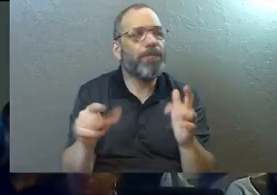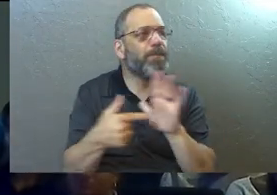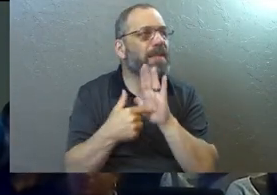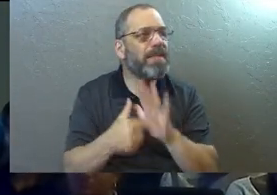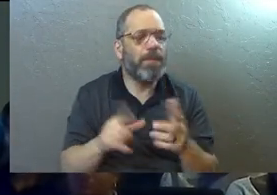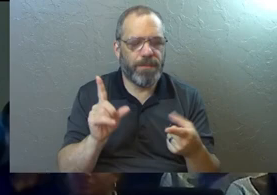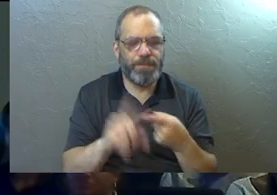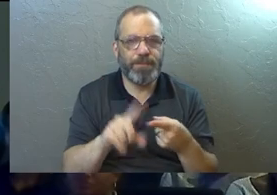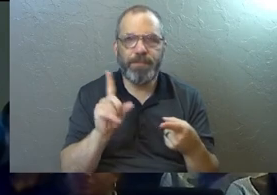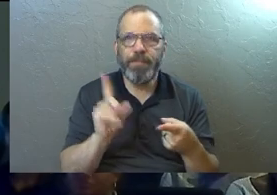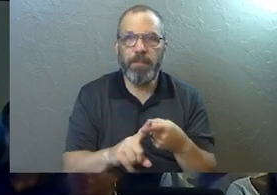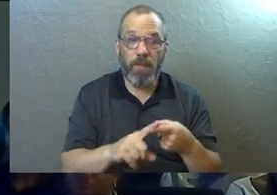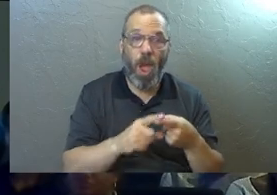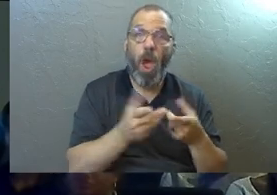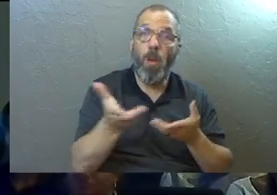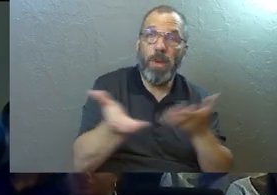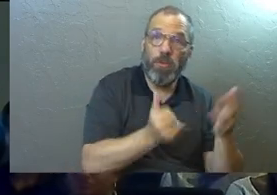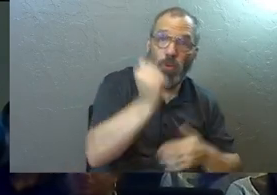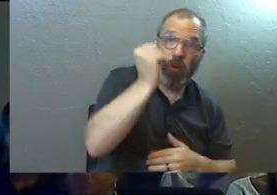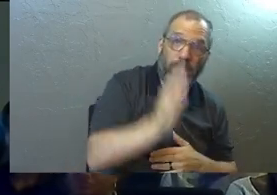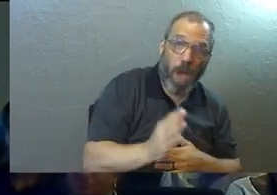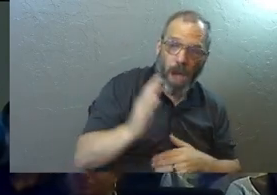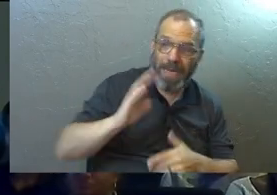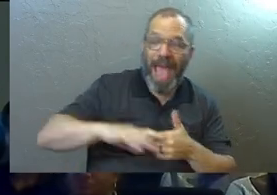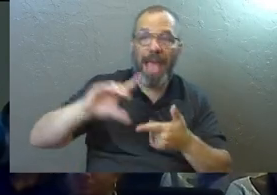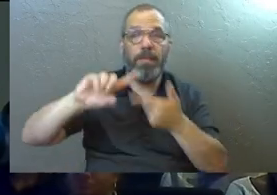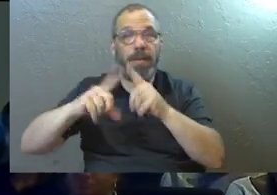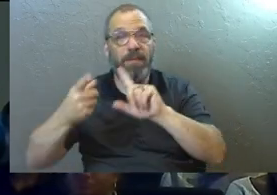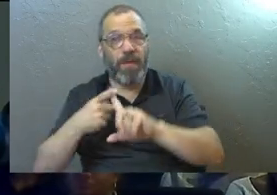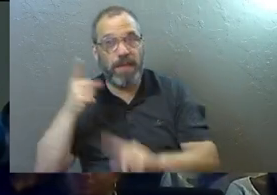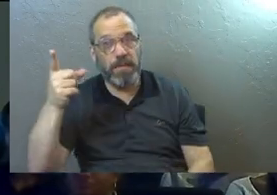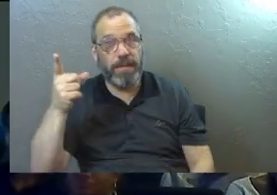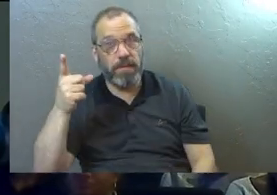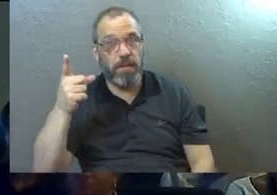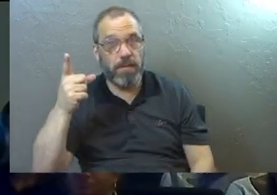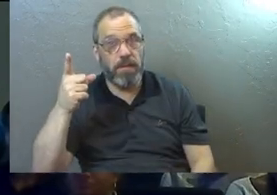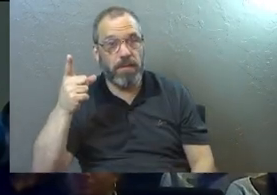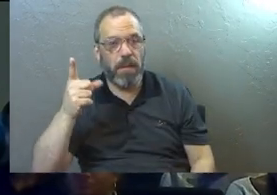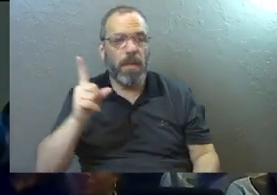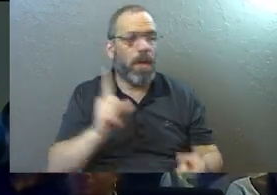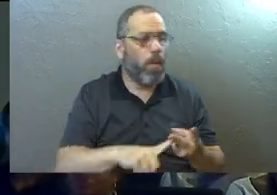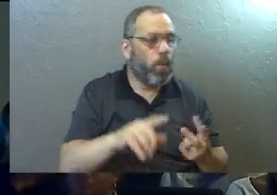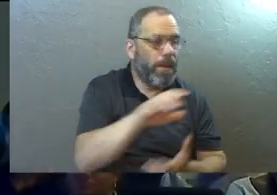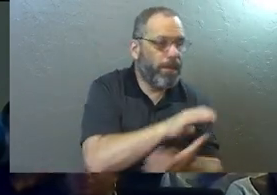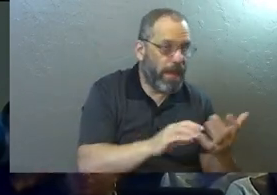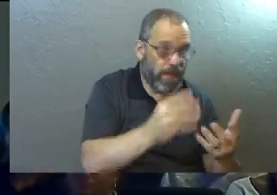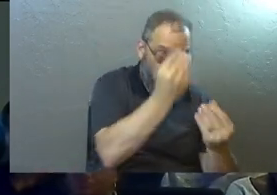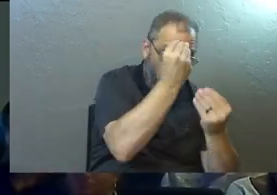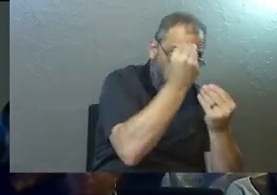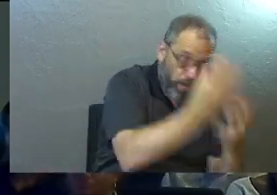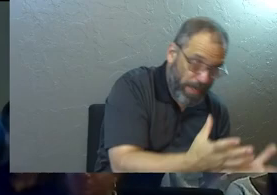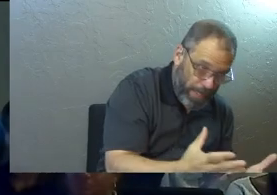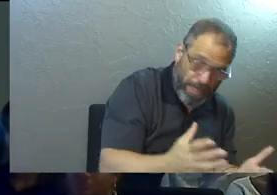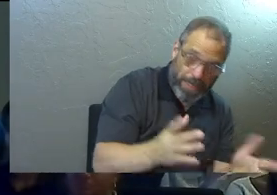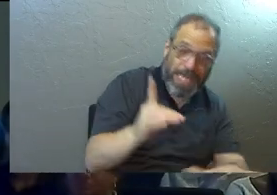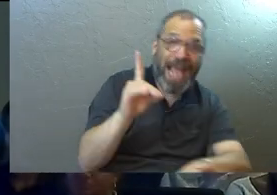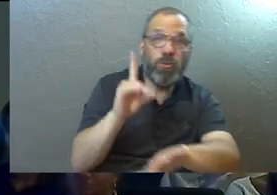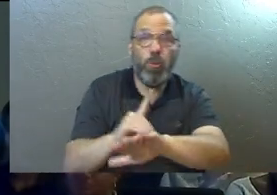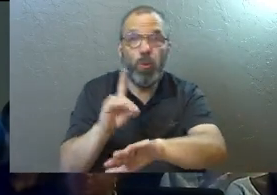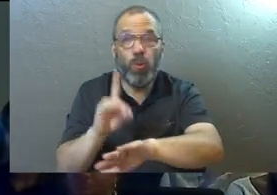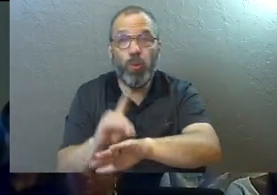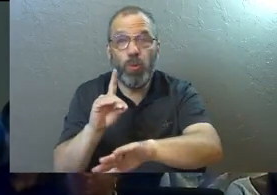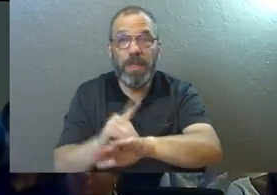conflate being a servant of God and being the friend of God. We conflate obedience and duty